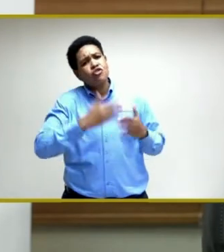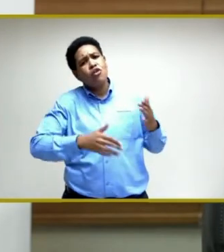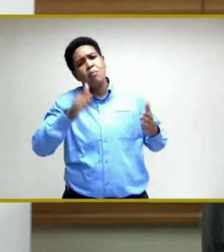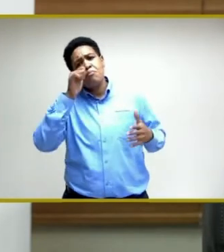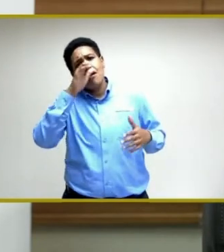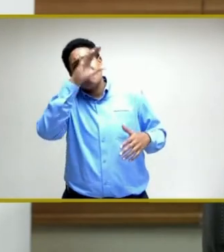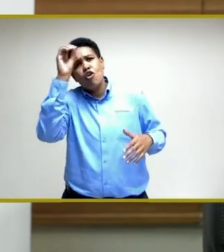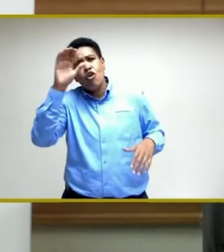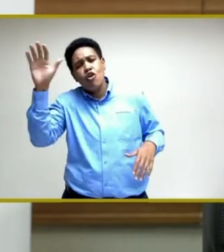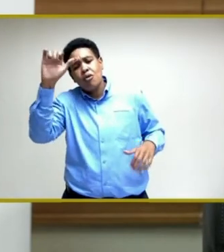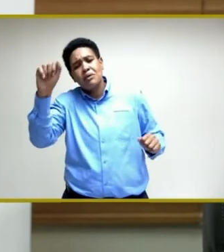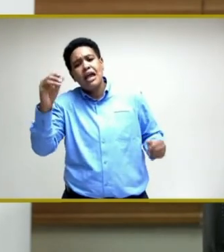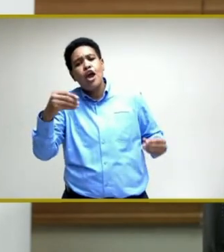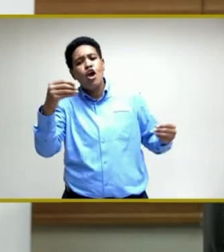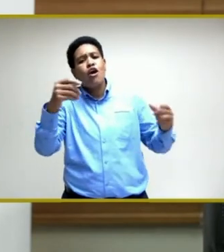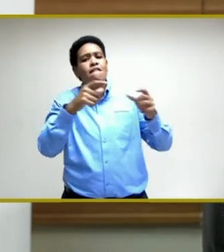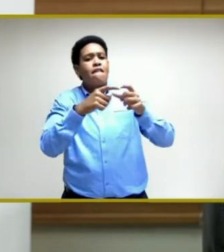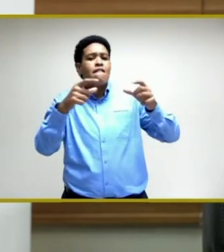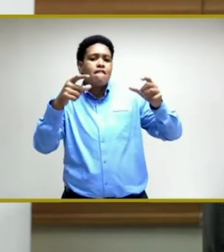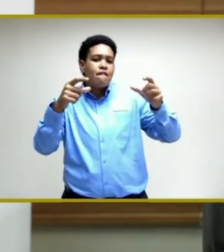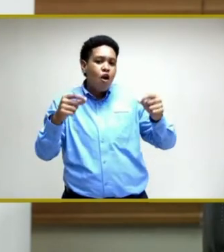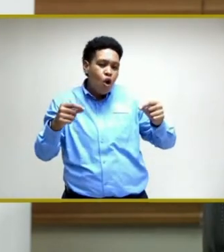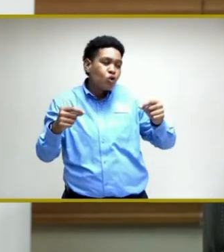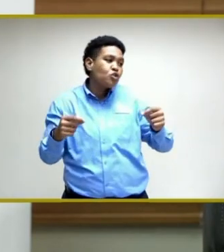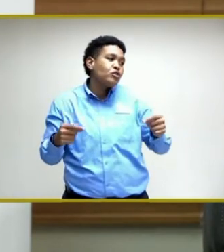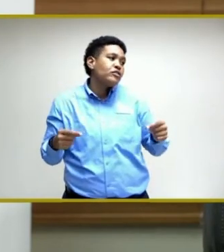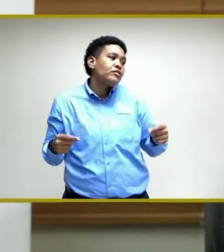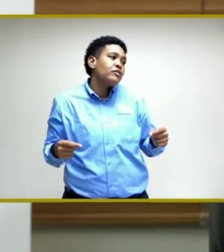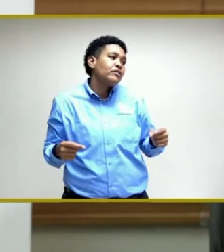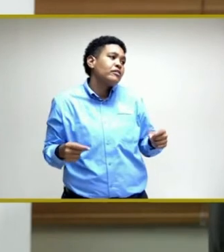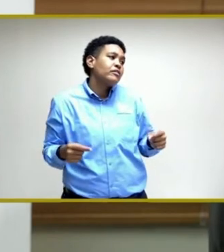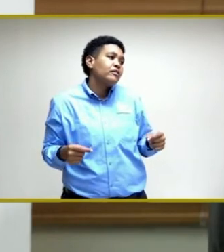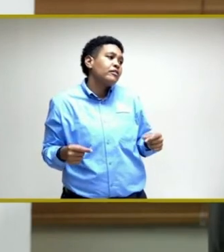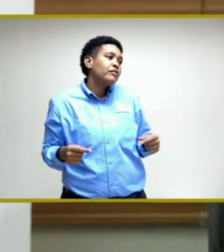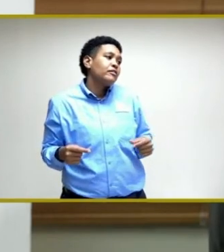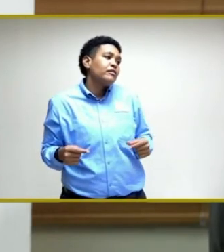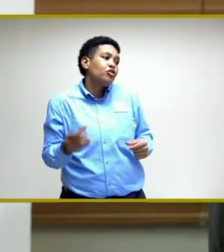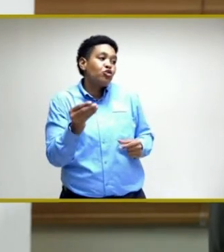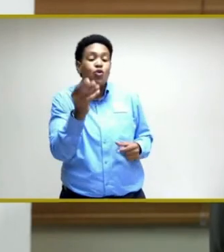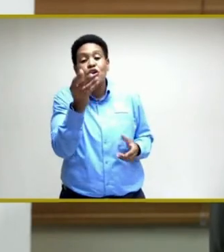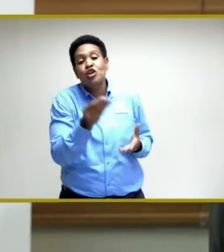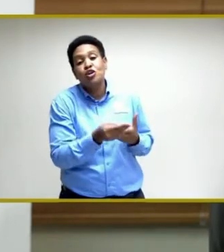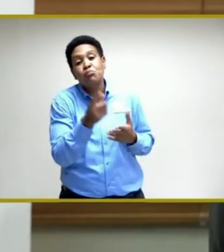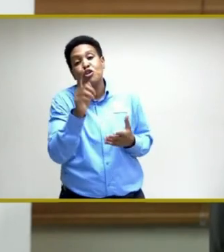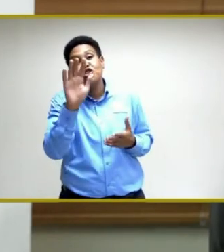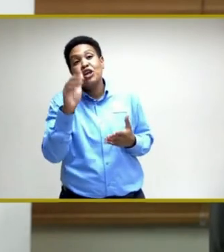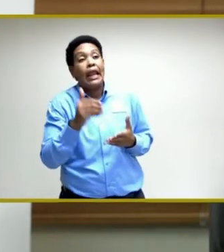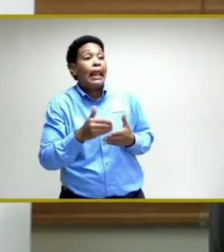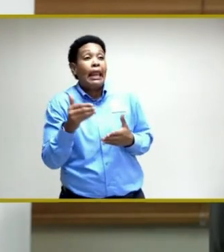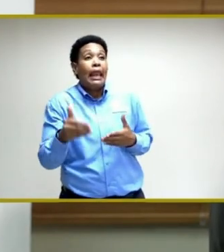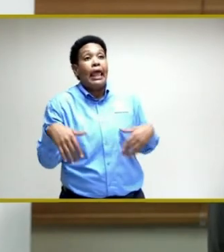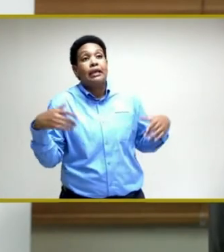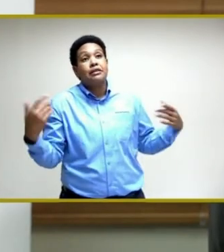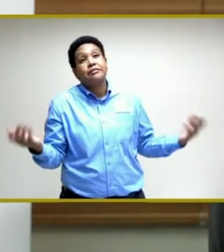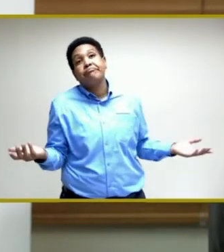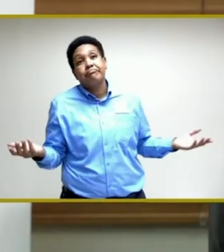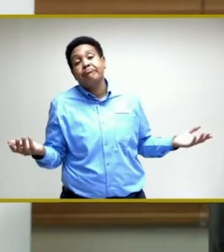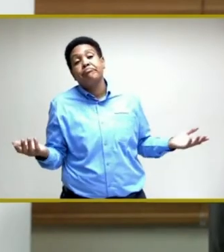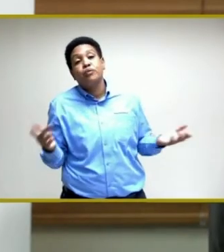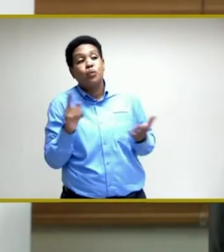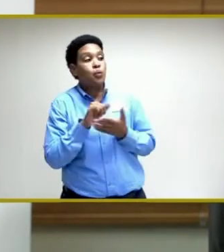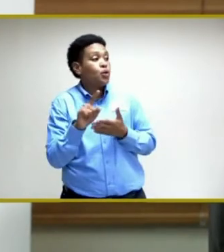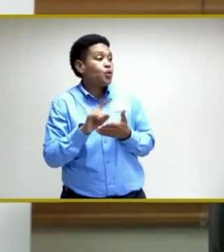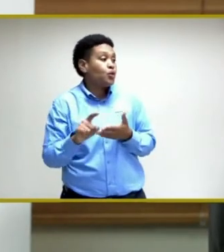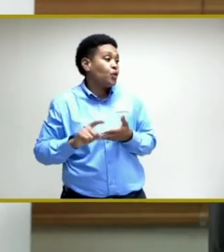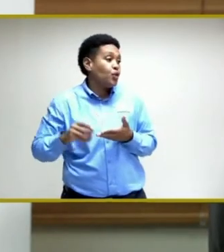offer a voucher towards, you know, purchasing their next, you know, your next weekly